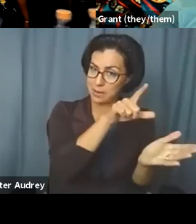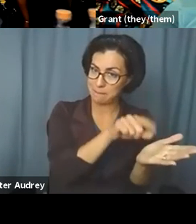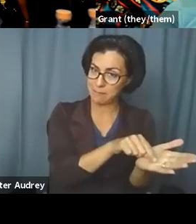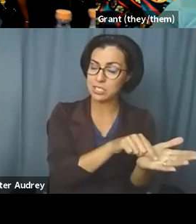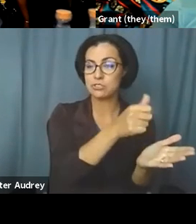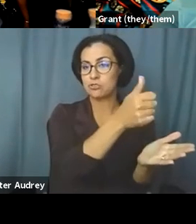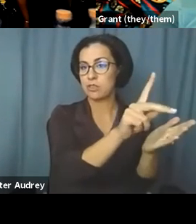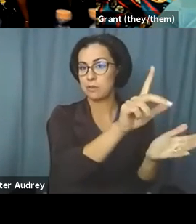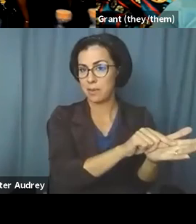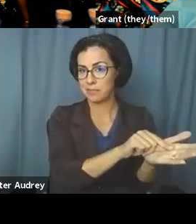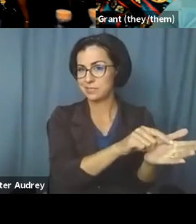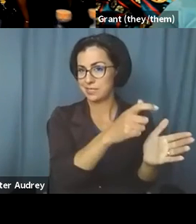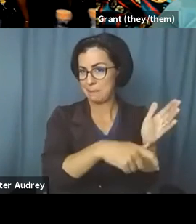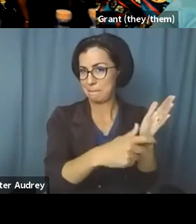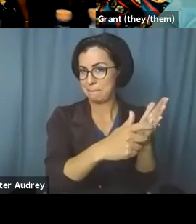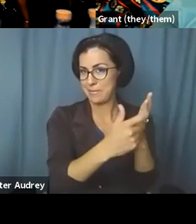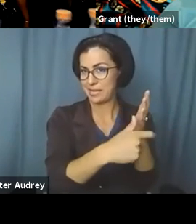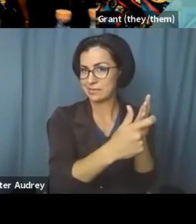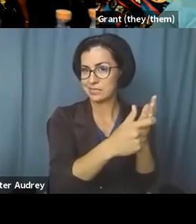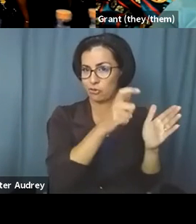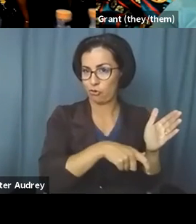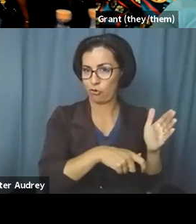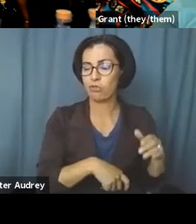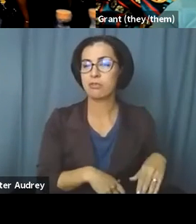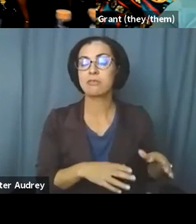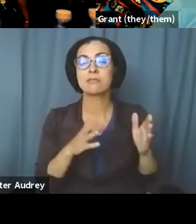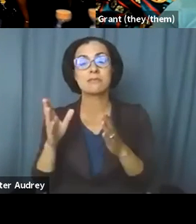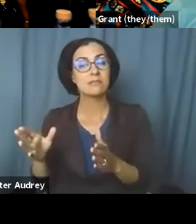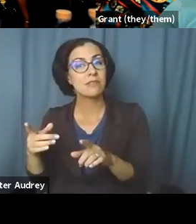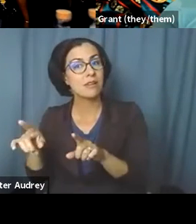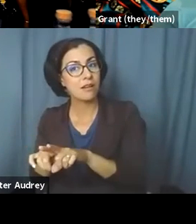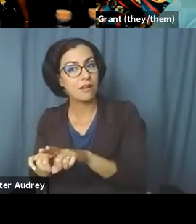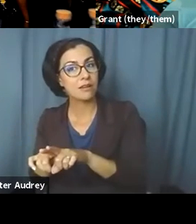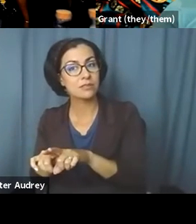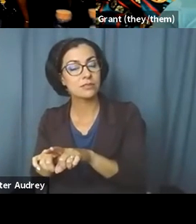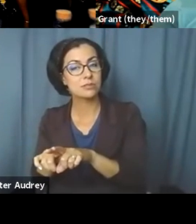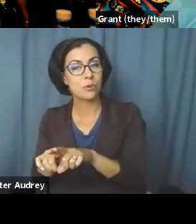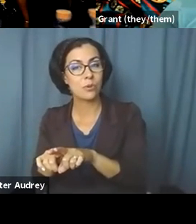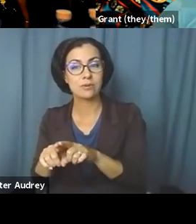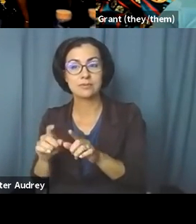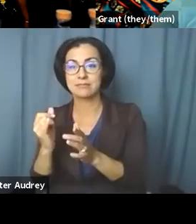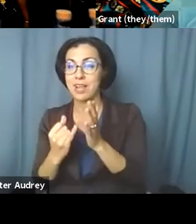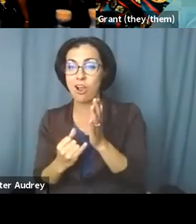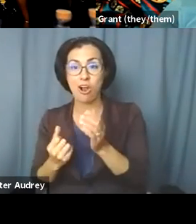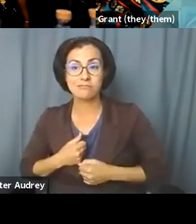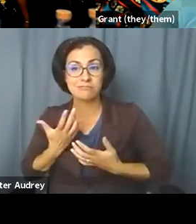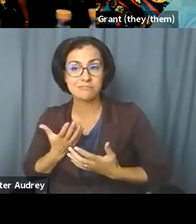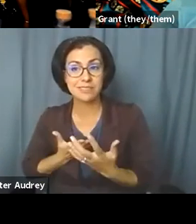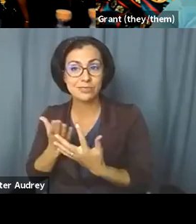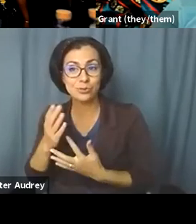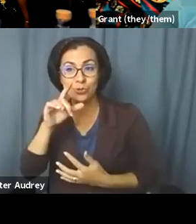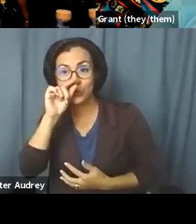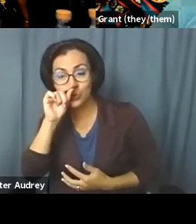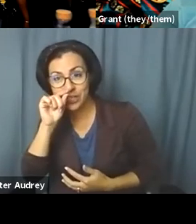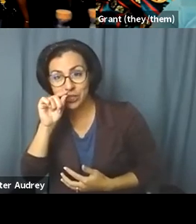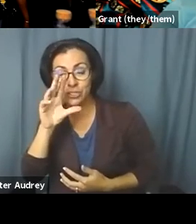folks, like in magazine articles and stuff like that. It also, um, lives in my Twitter feed and my social media